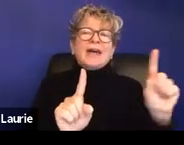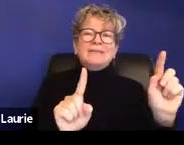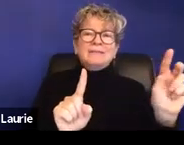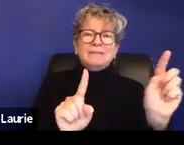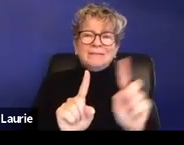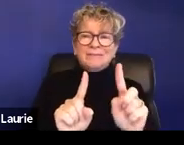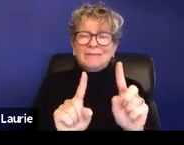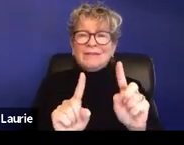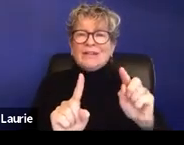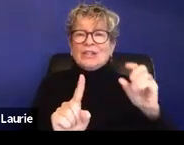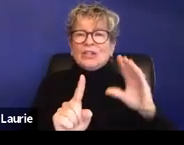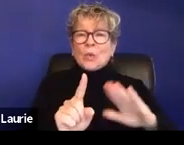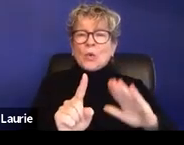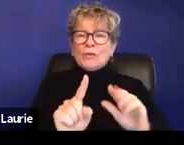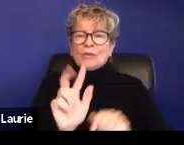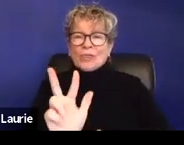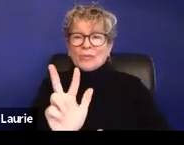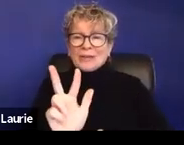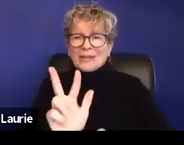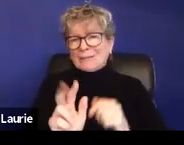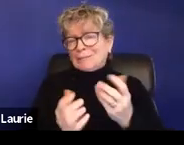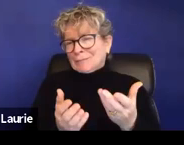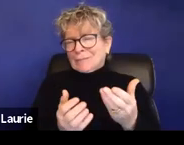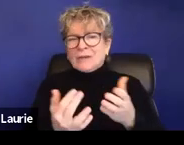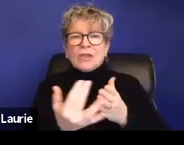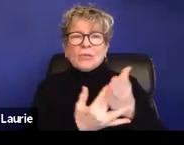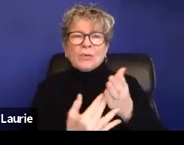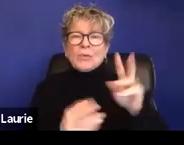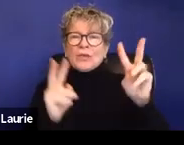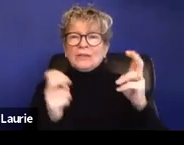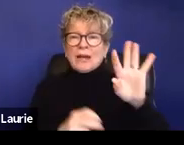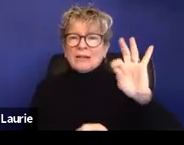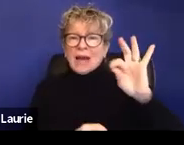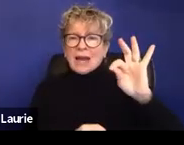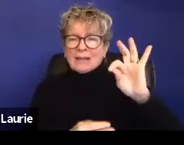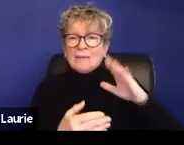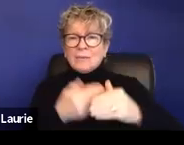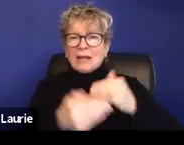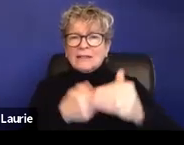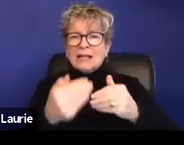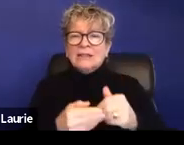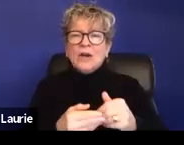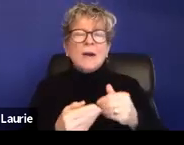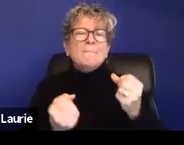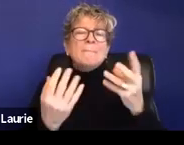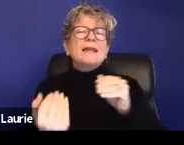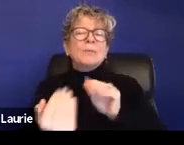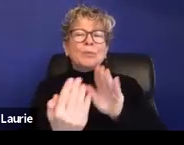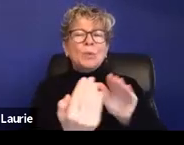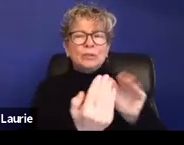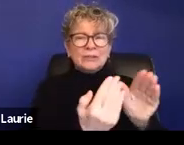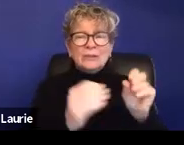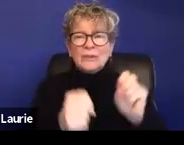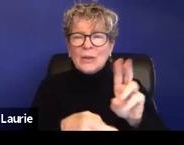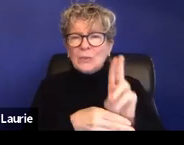process. Uh, there are a lot of ways to approach, campus Title IX issues. There's obviously related